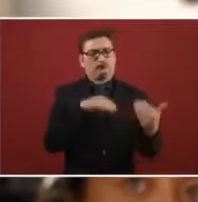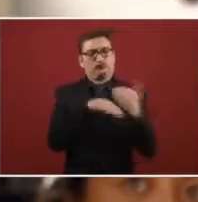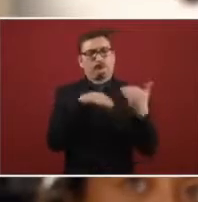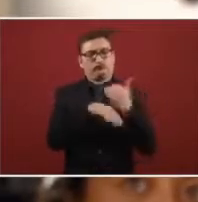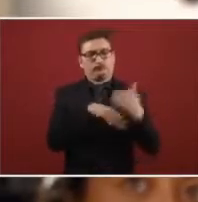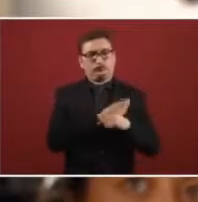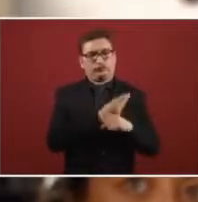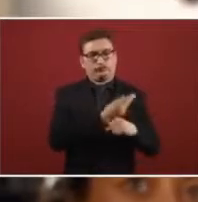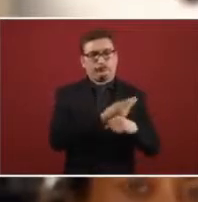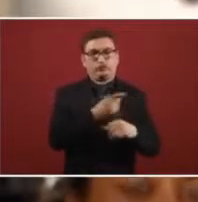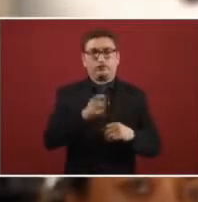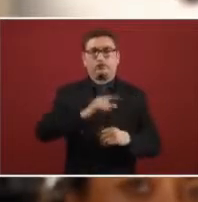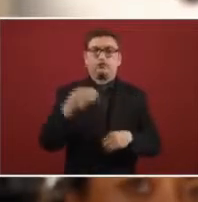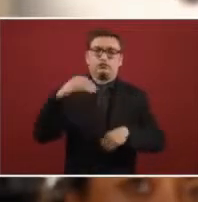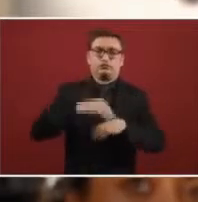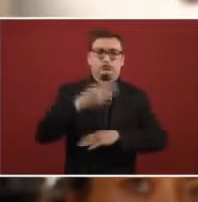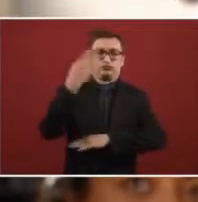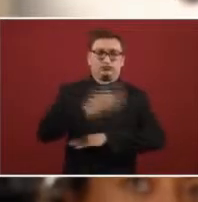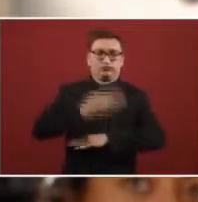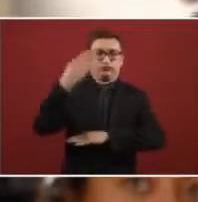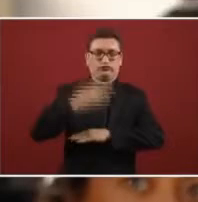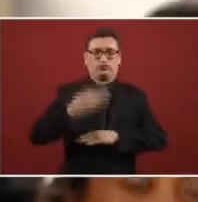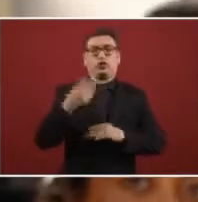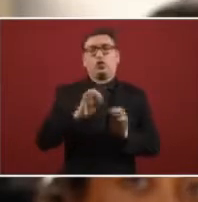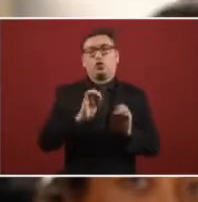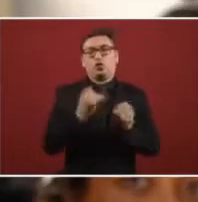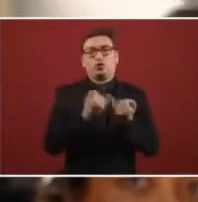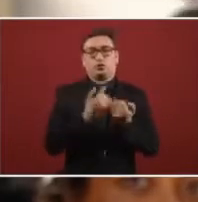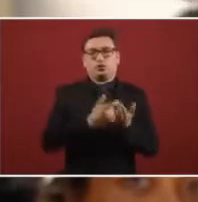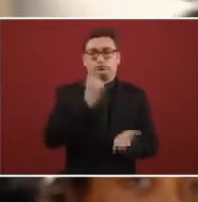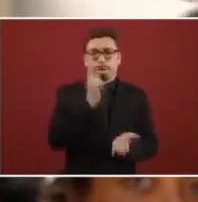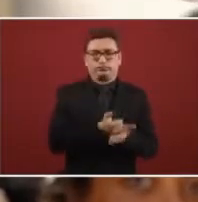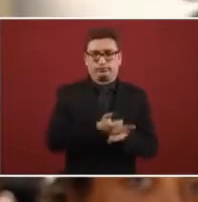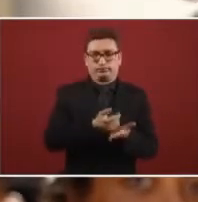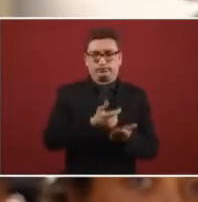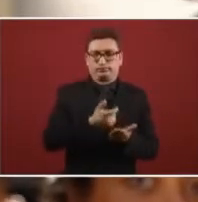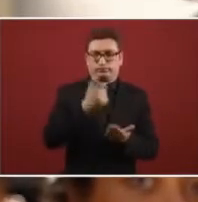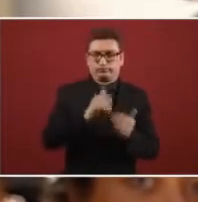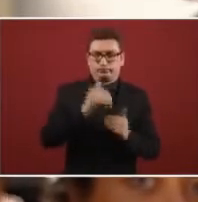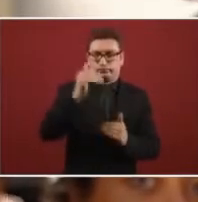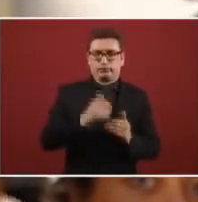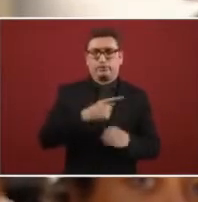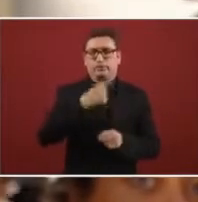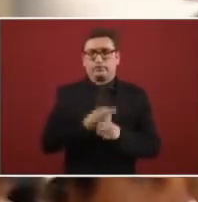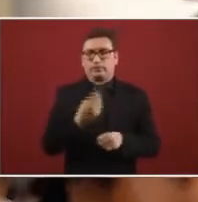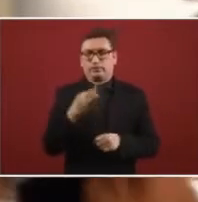made a new road, and knew they increased the cost for the people.